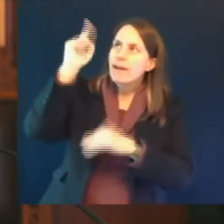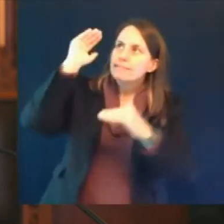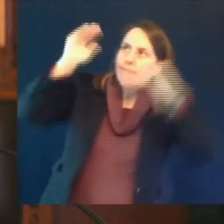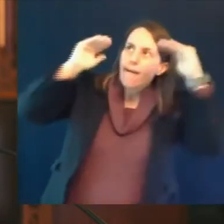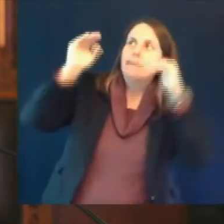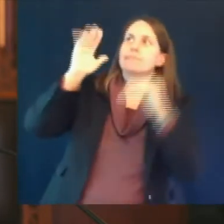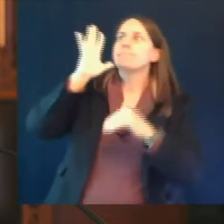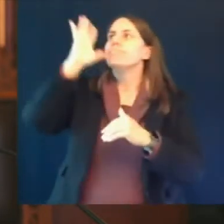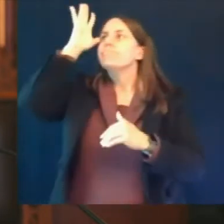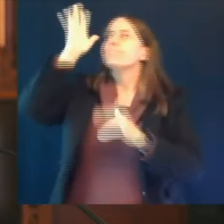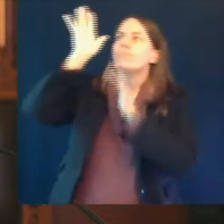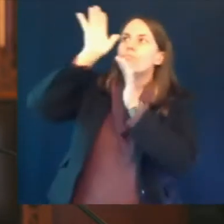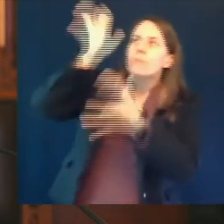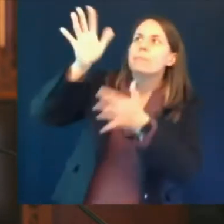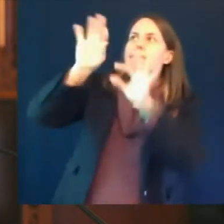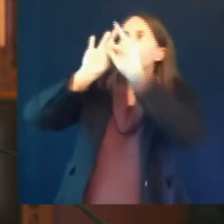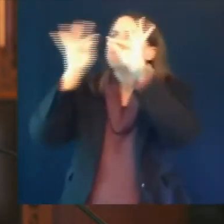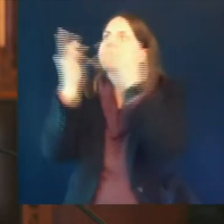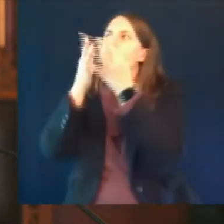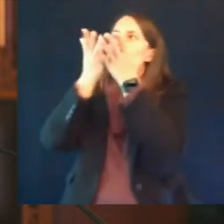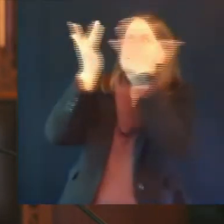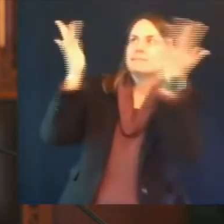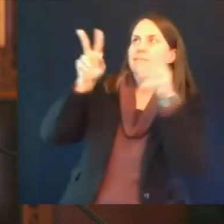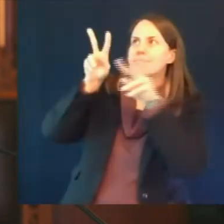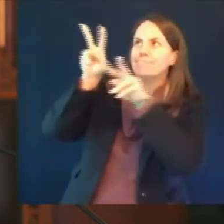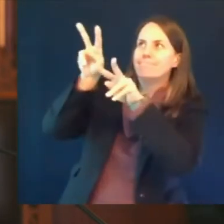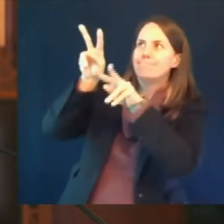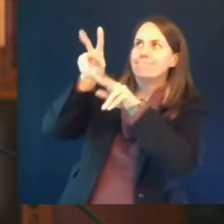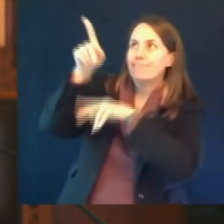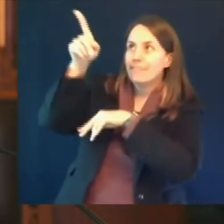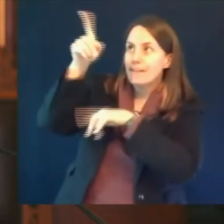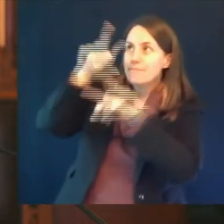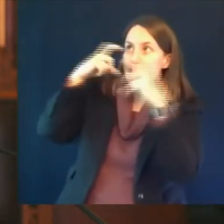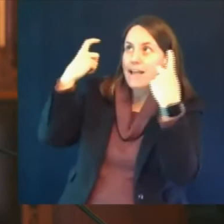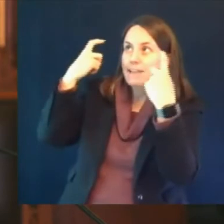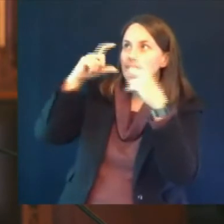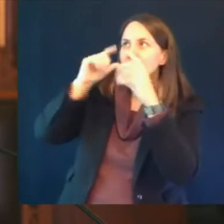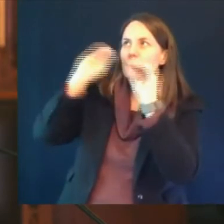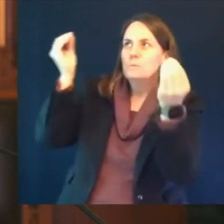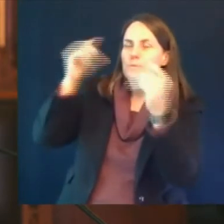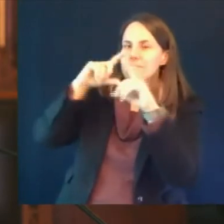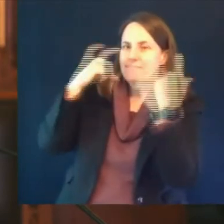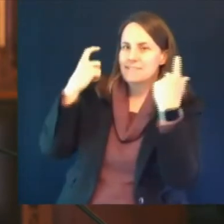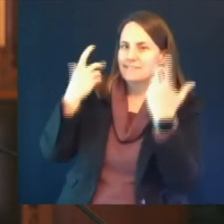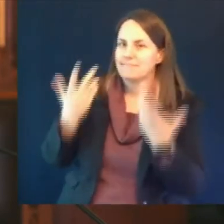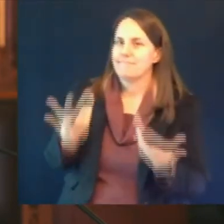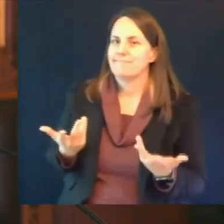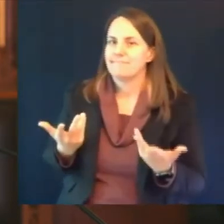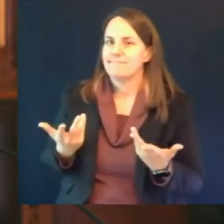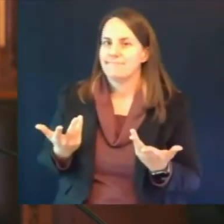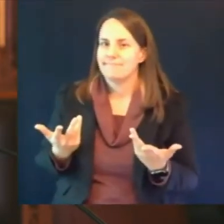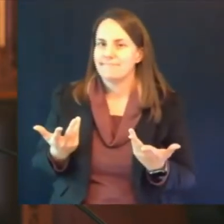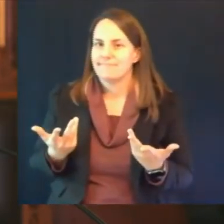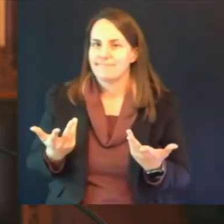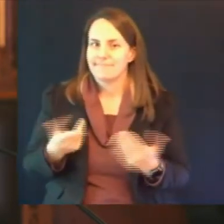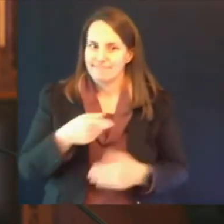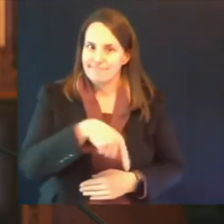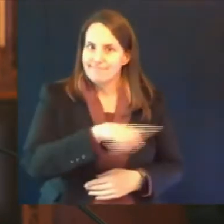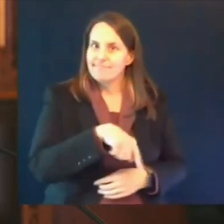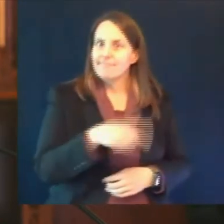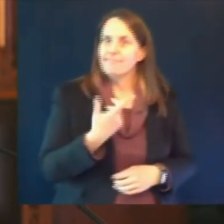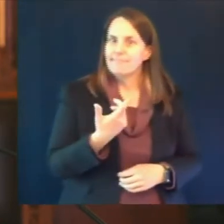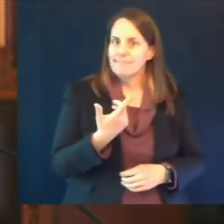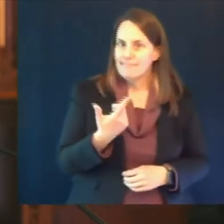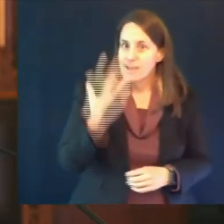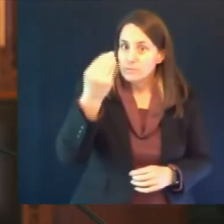b wearing masks and c keeping as far apart as possible which is easier in some sports than other sports